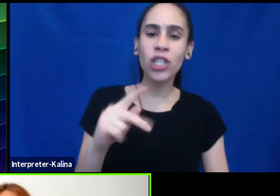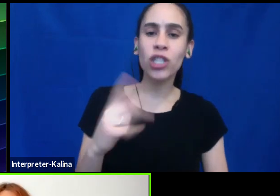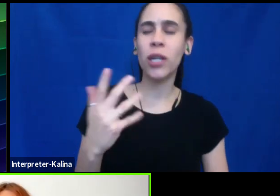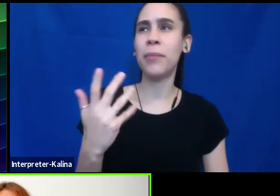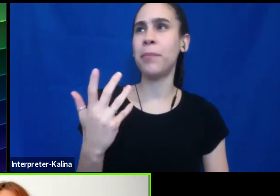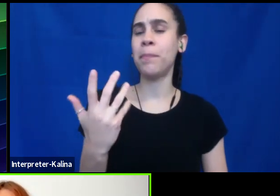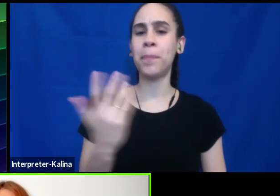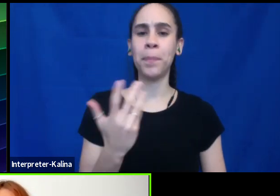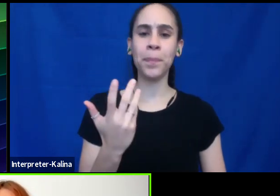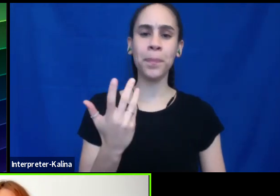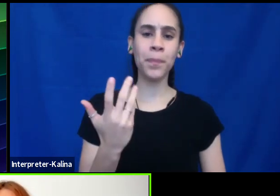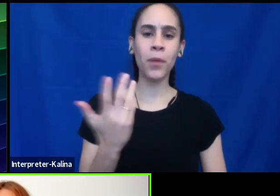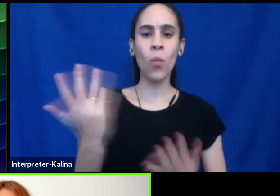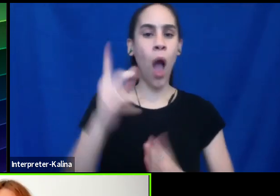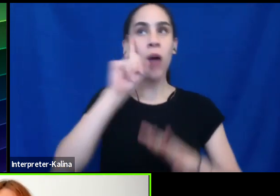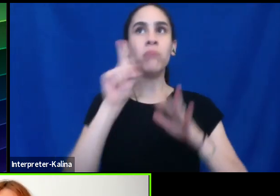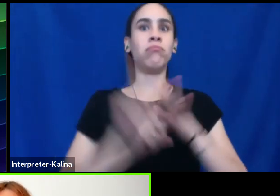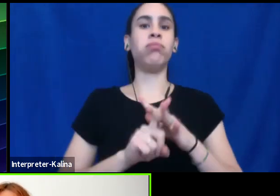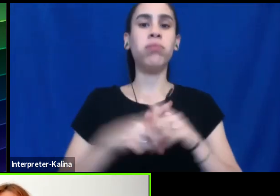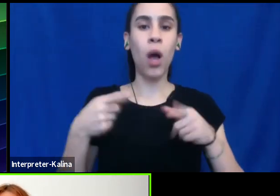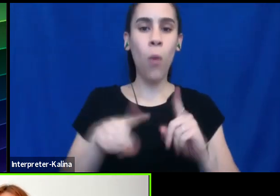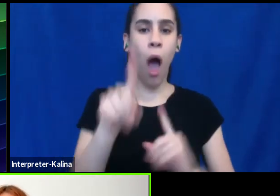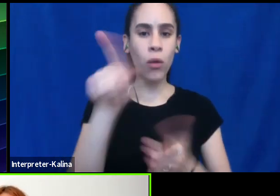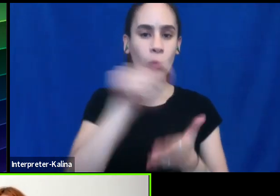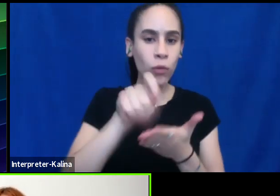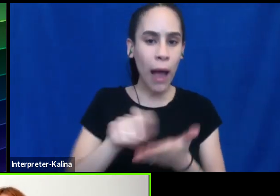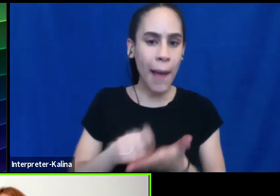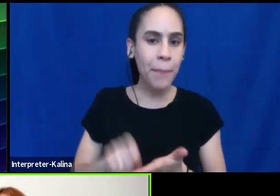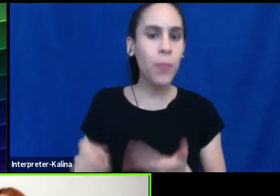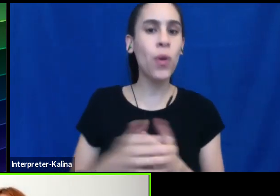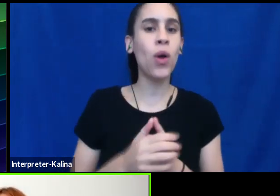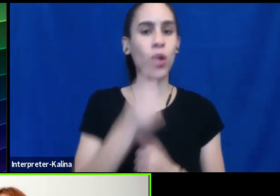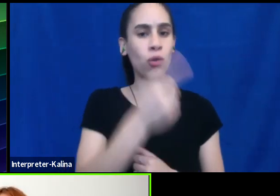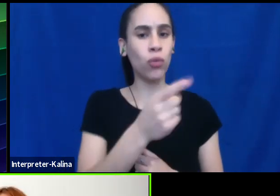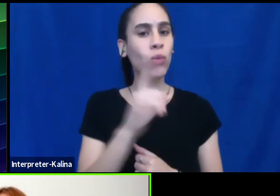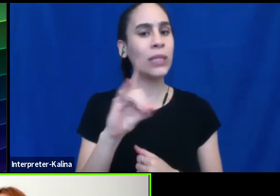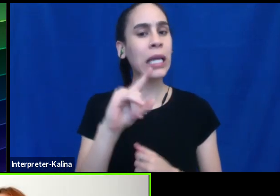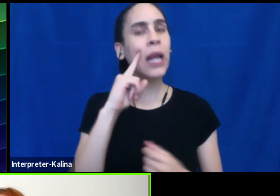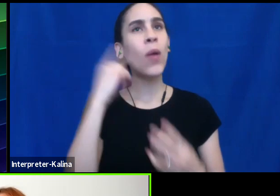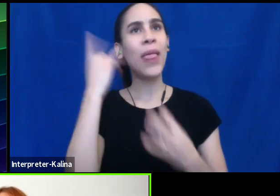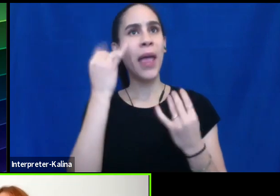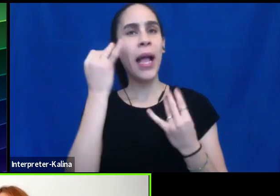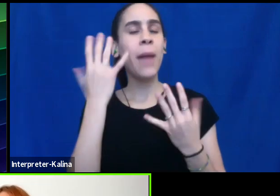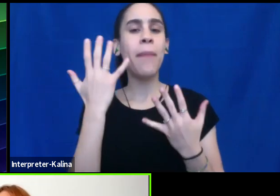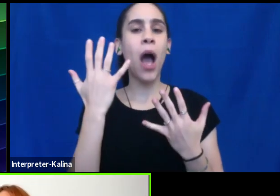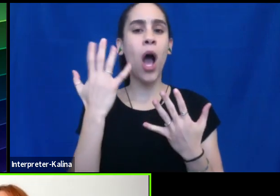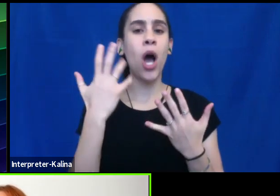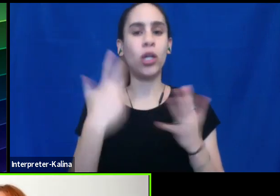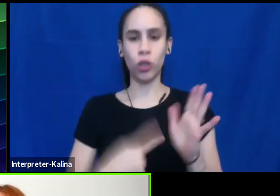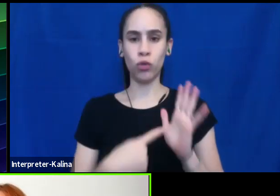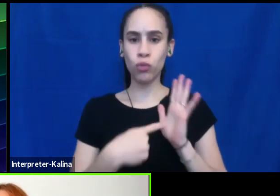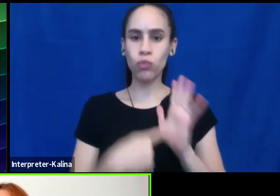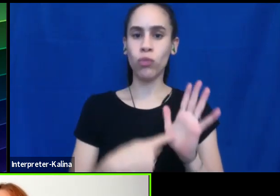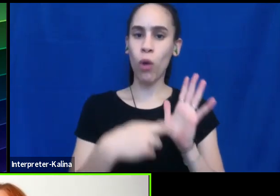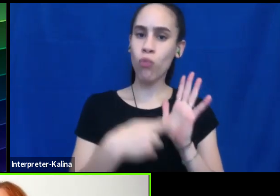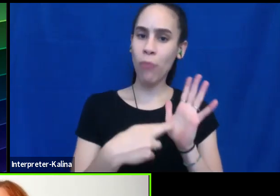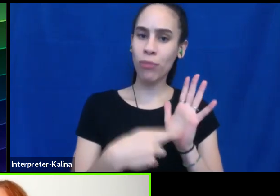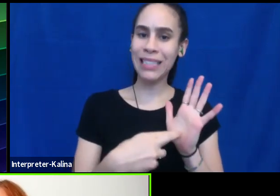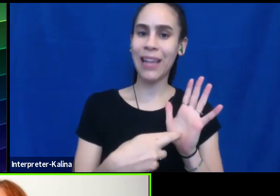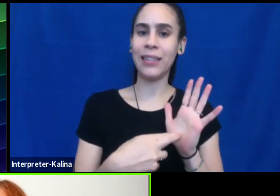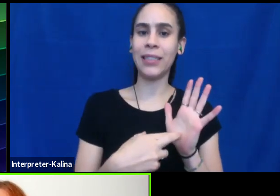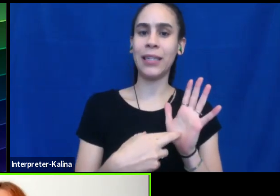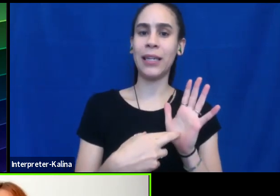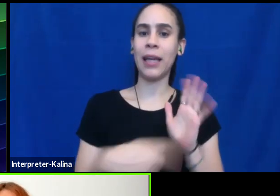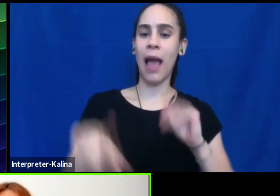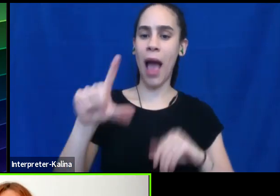of the things that came to mind as you were writing the book, as you were thinking about, um, representing the, um,